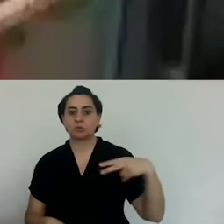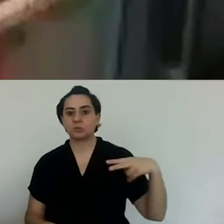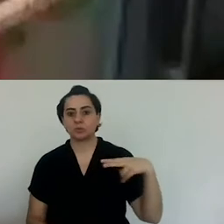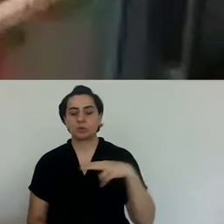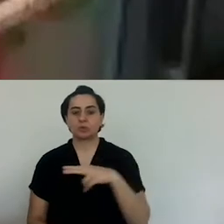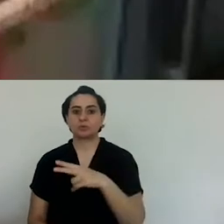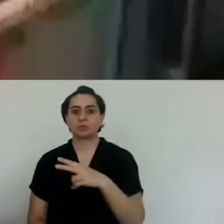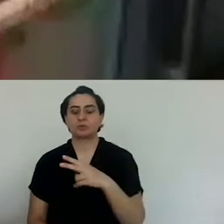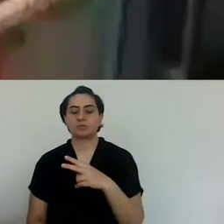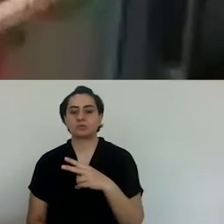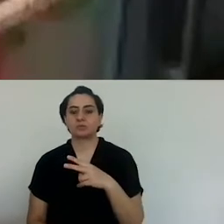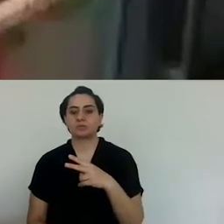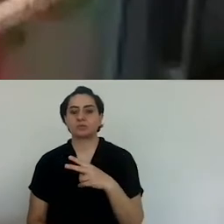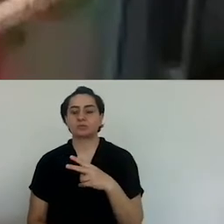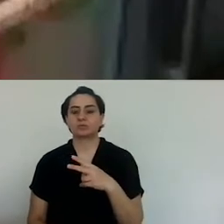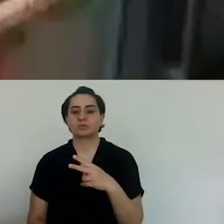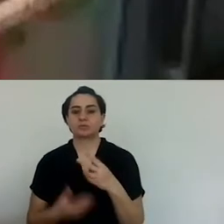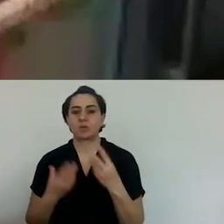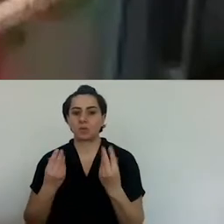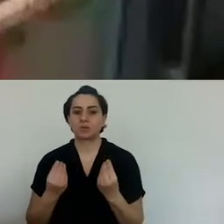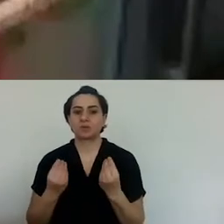closed since the sixties.